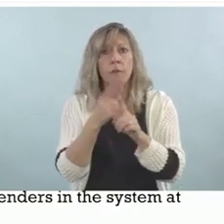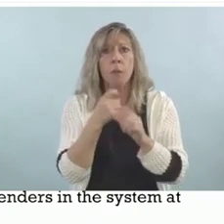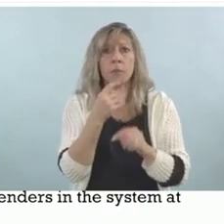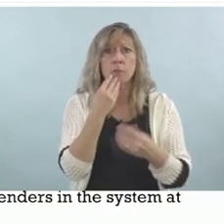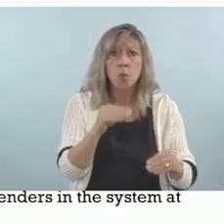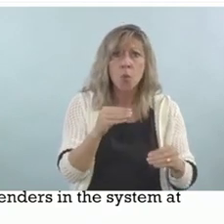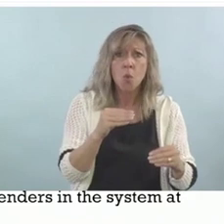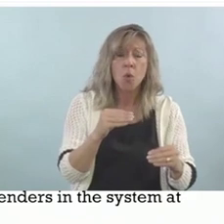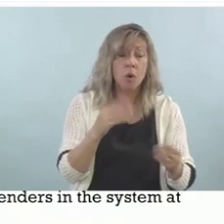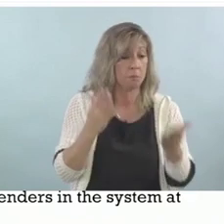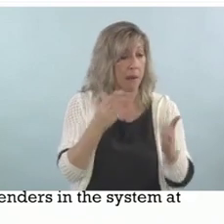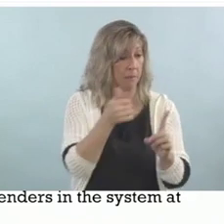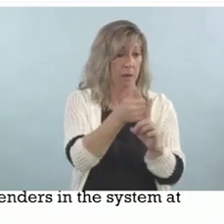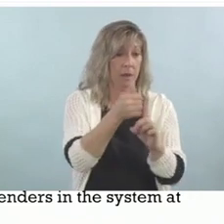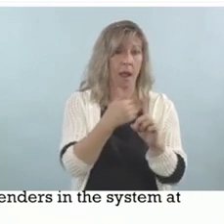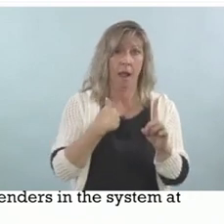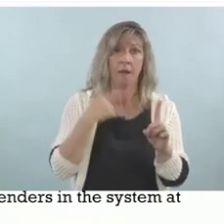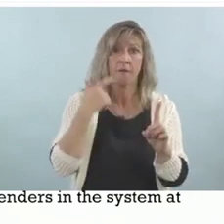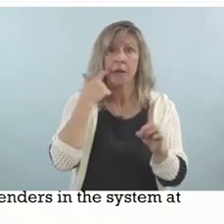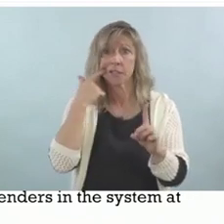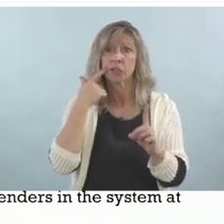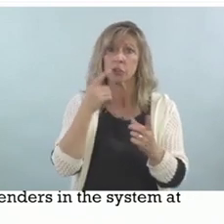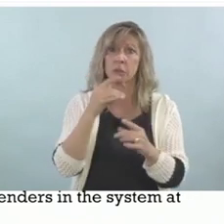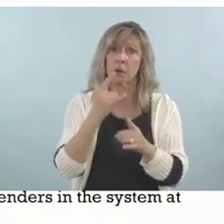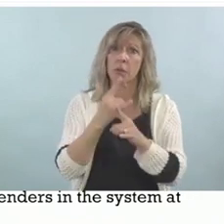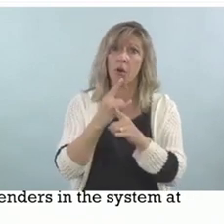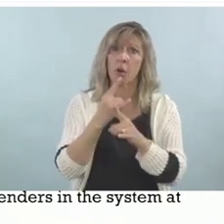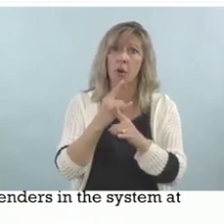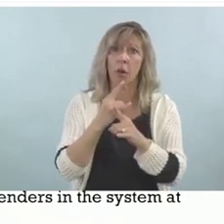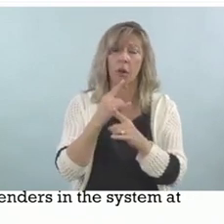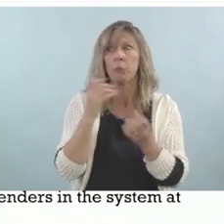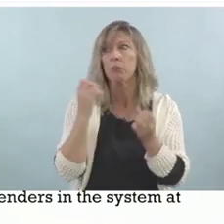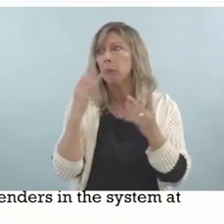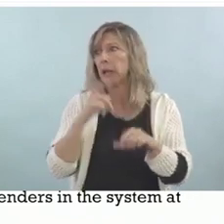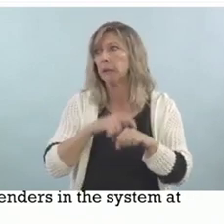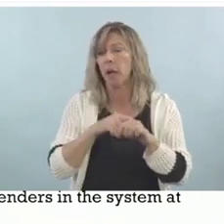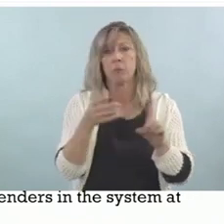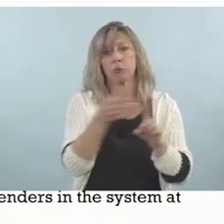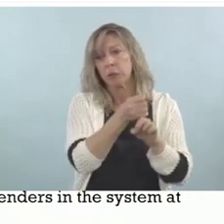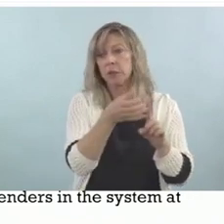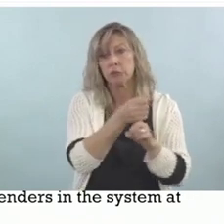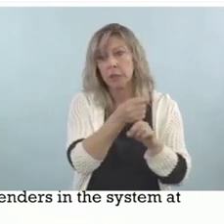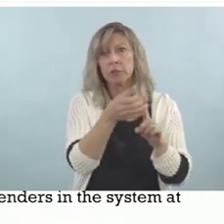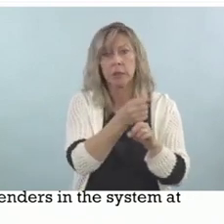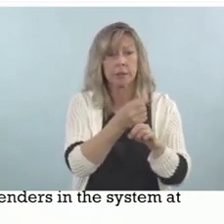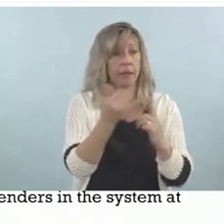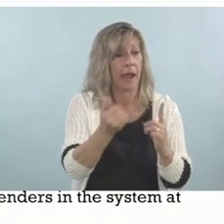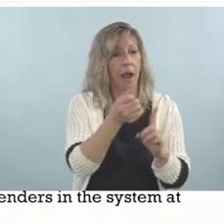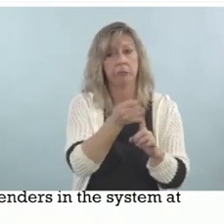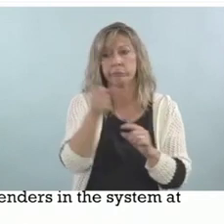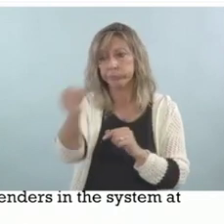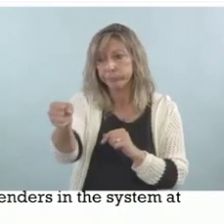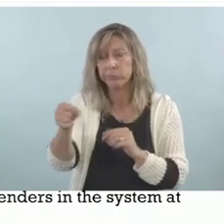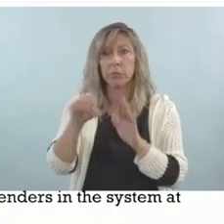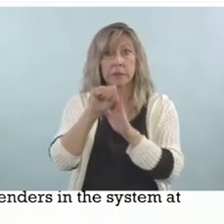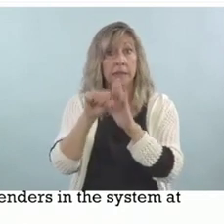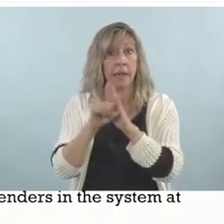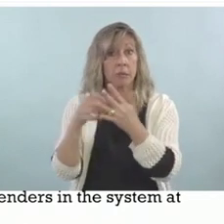addiction. Maybe they've been arrested a few times, and so they're doing some time in state prison, and